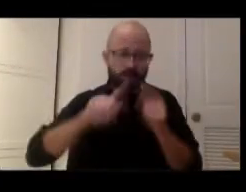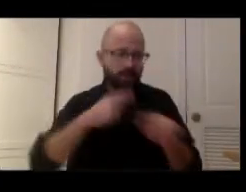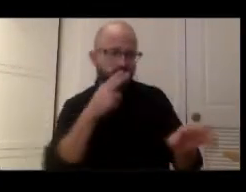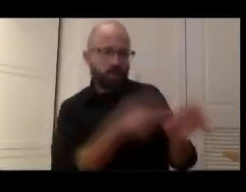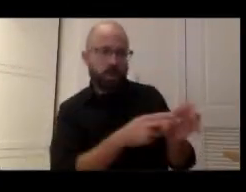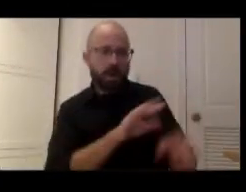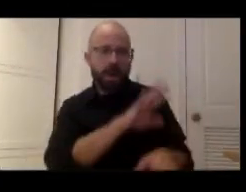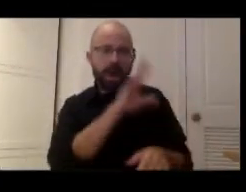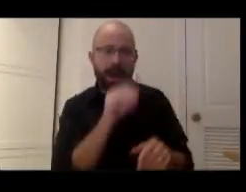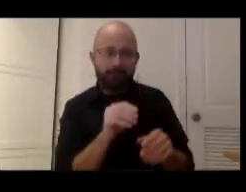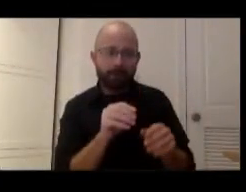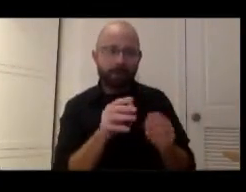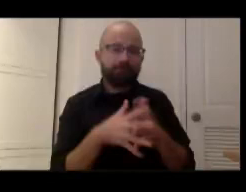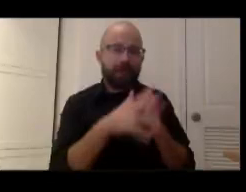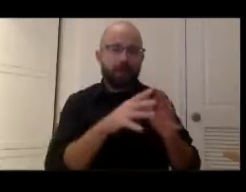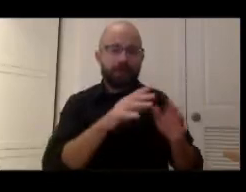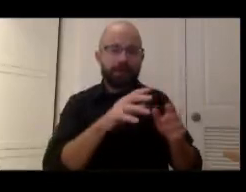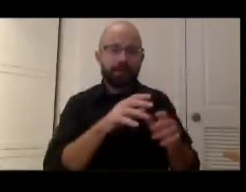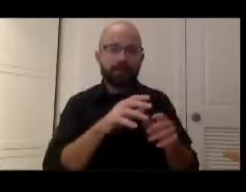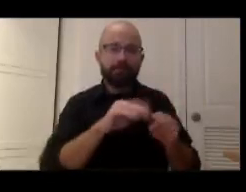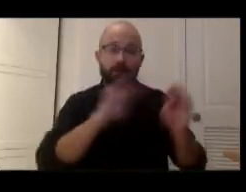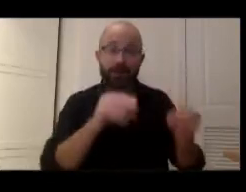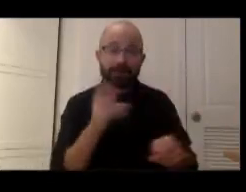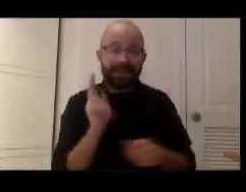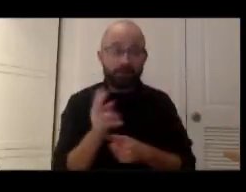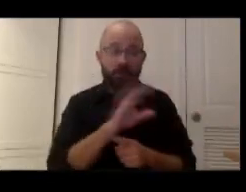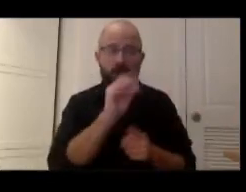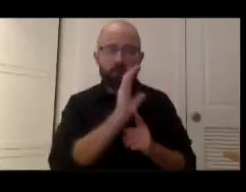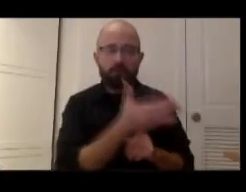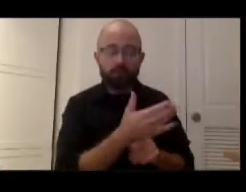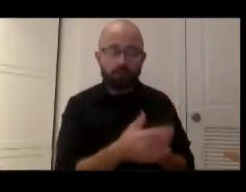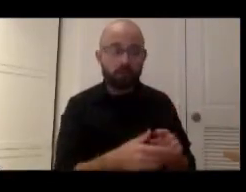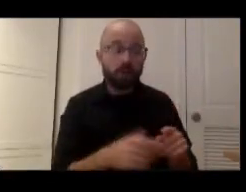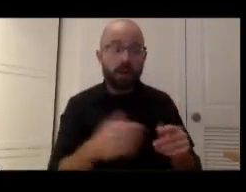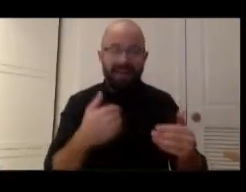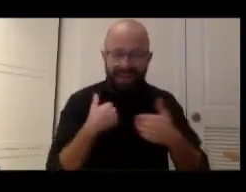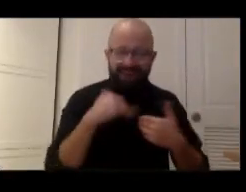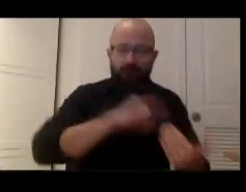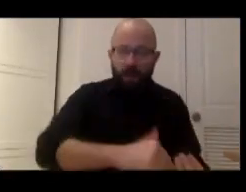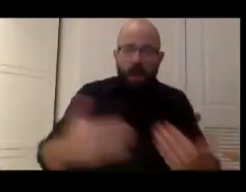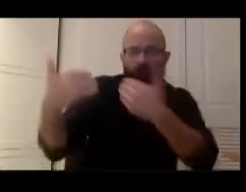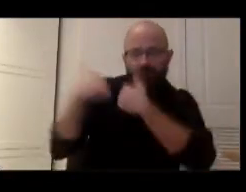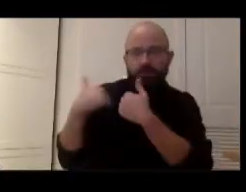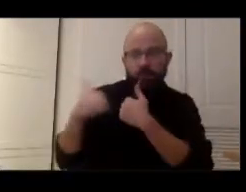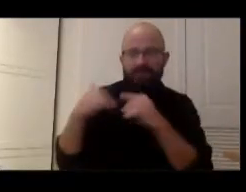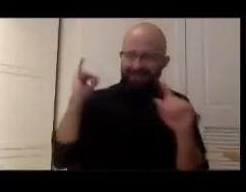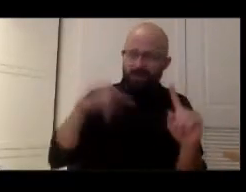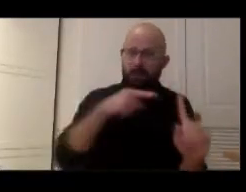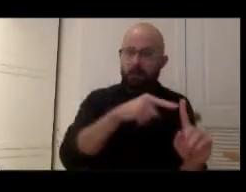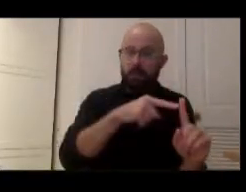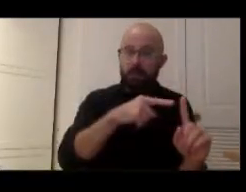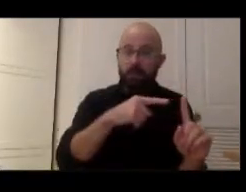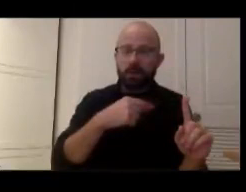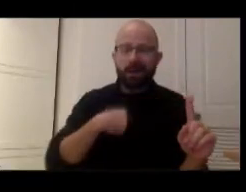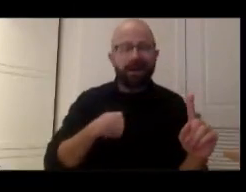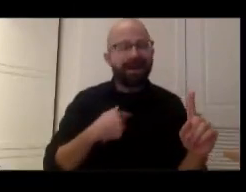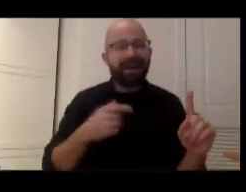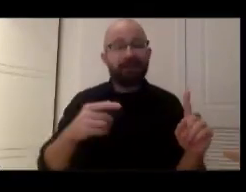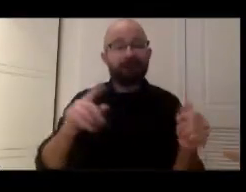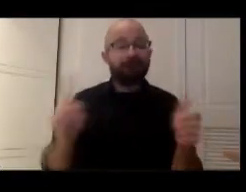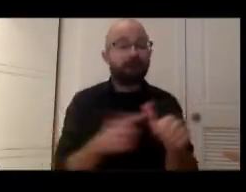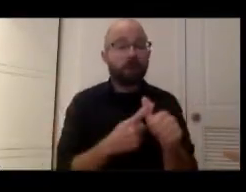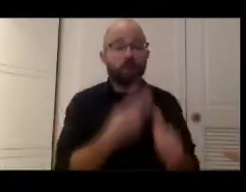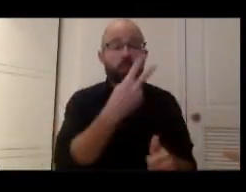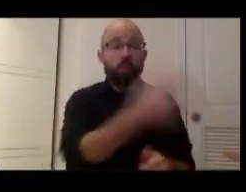Museum of History and Culture. It was specifically with that charge. I had declined that offer the first two